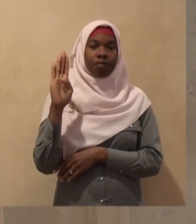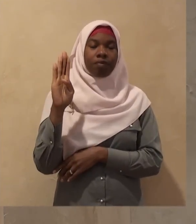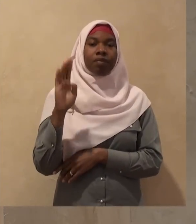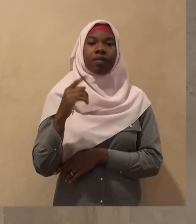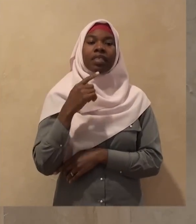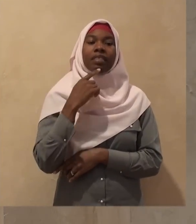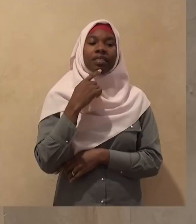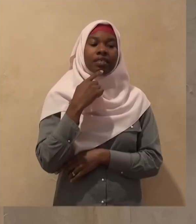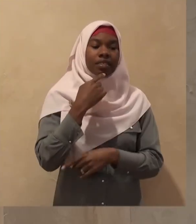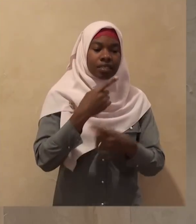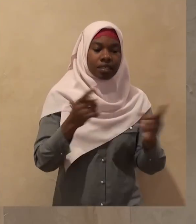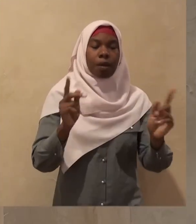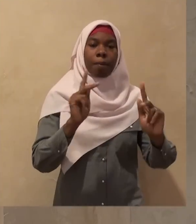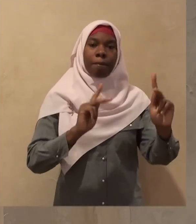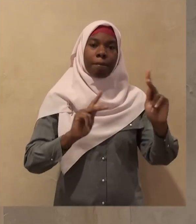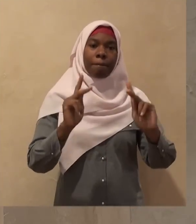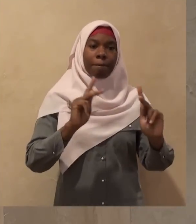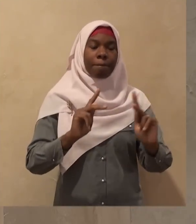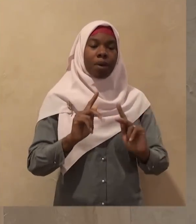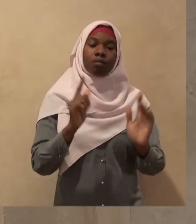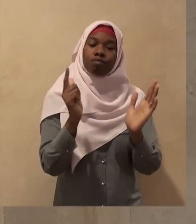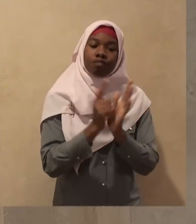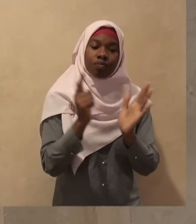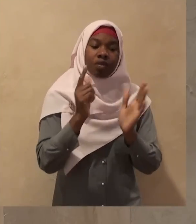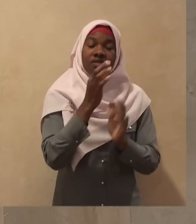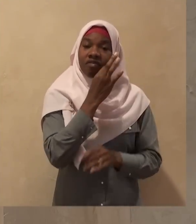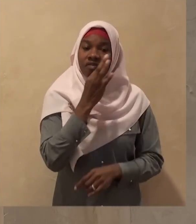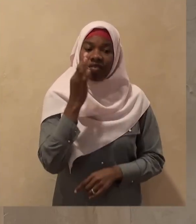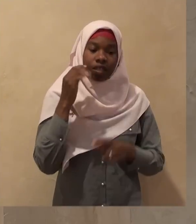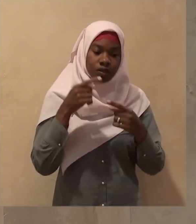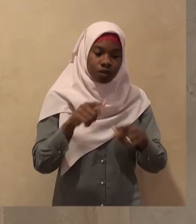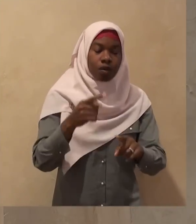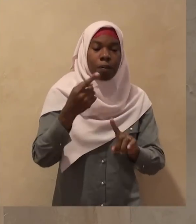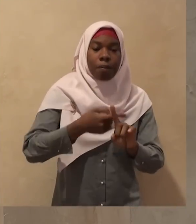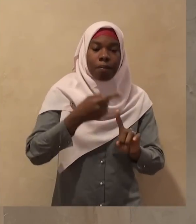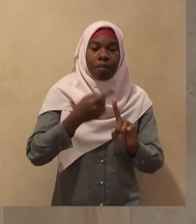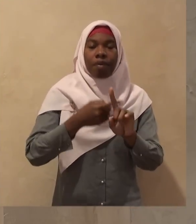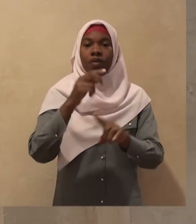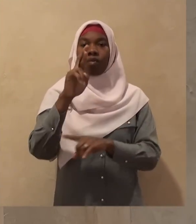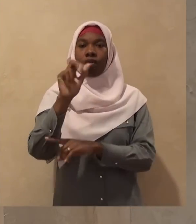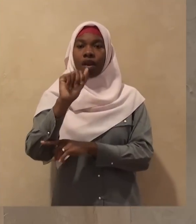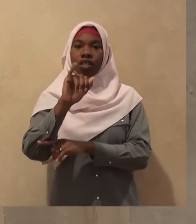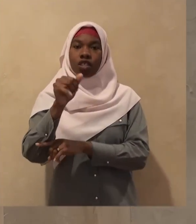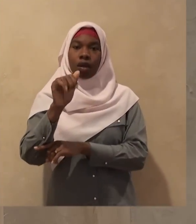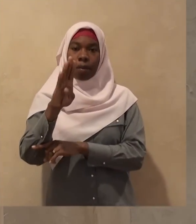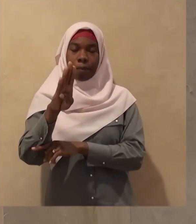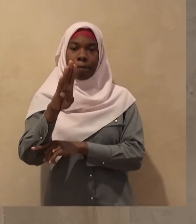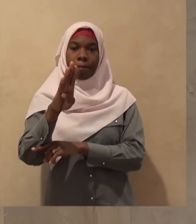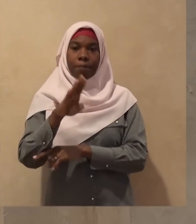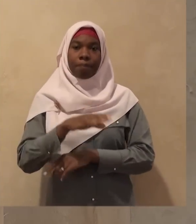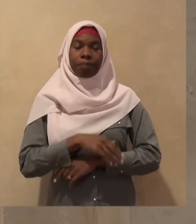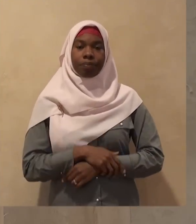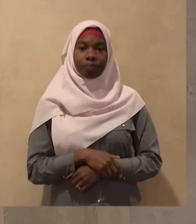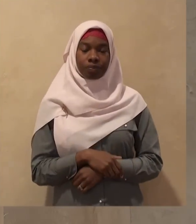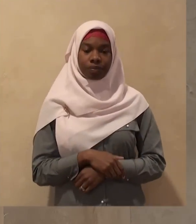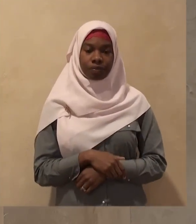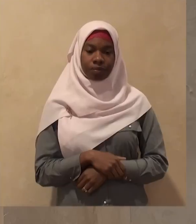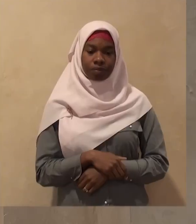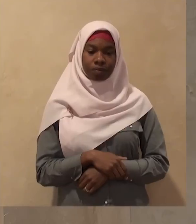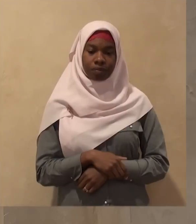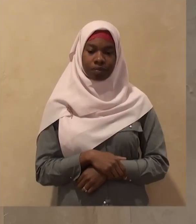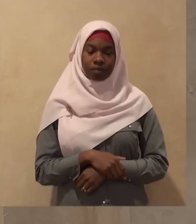rajab in musanna it is recorded on the authority of harasha bin al-harm